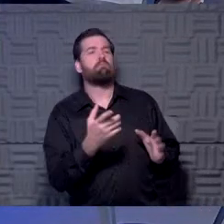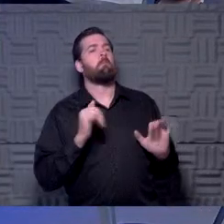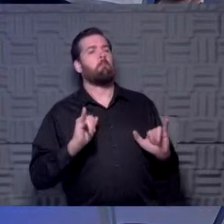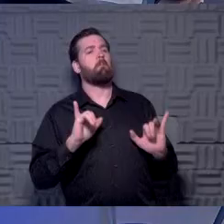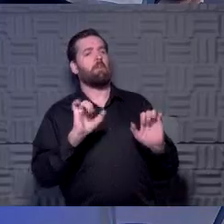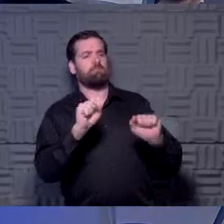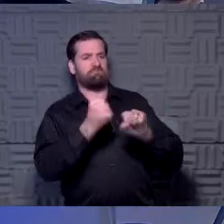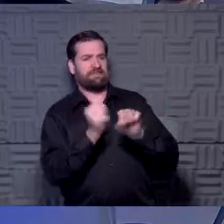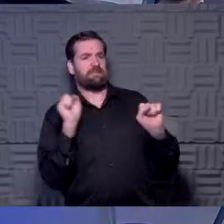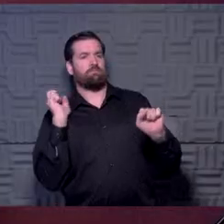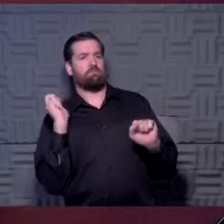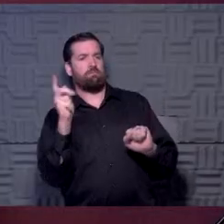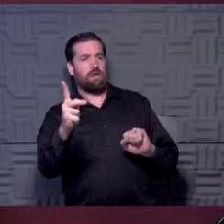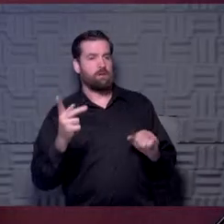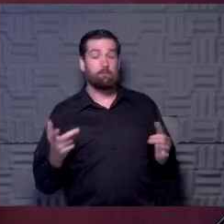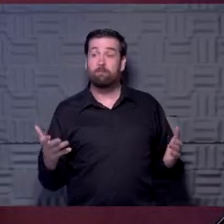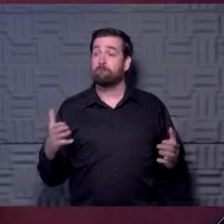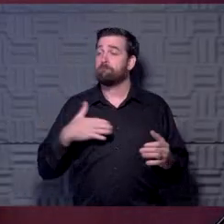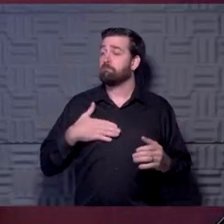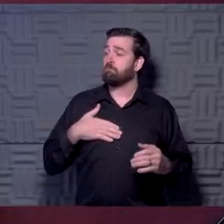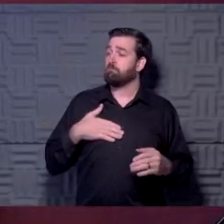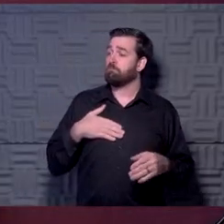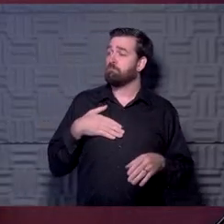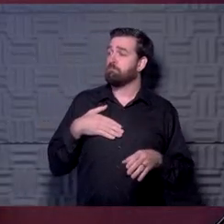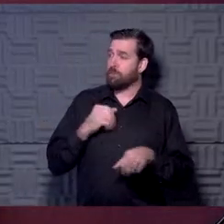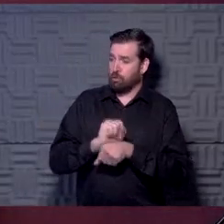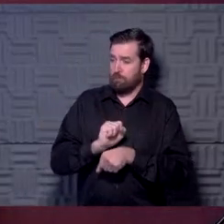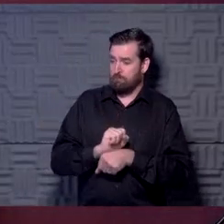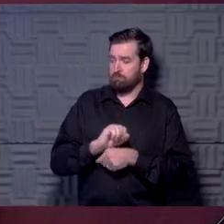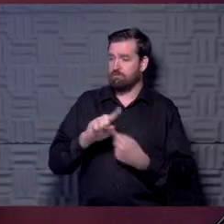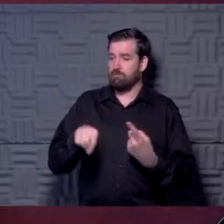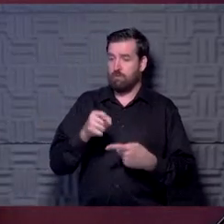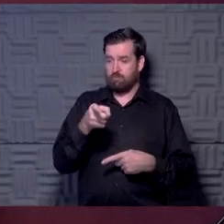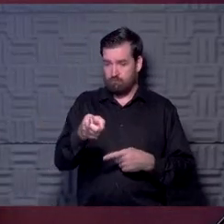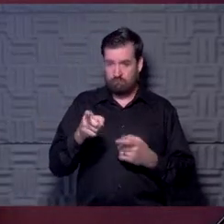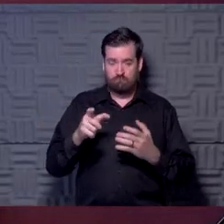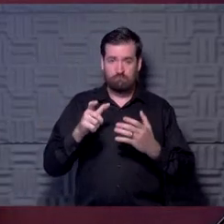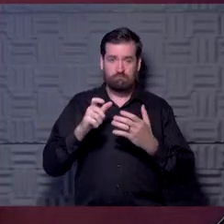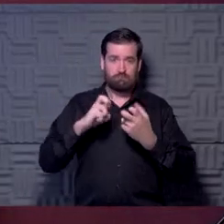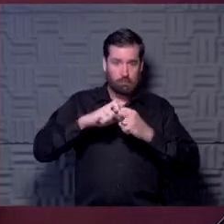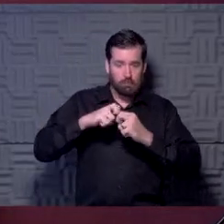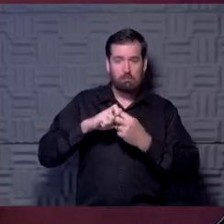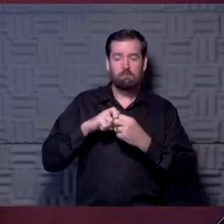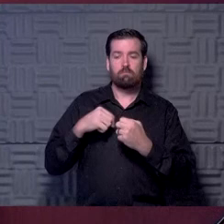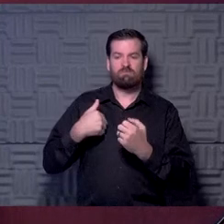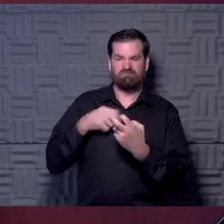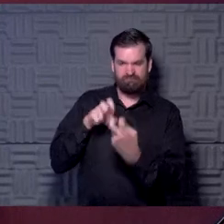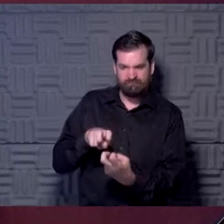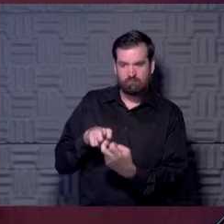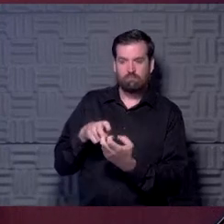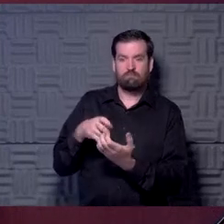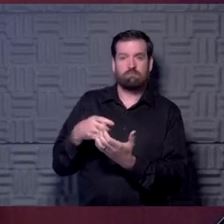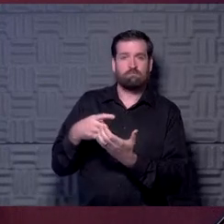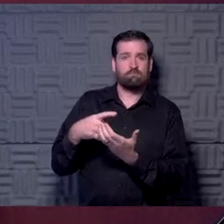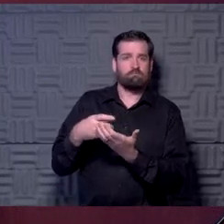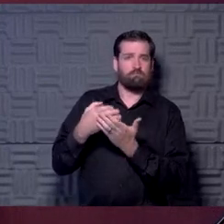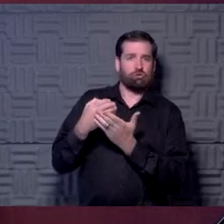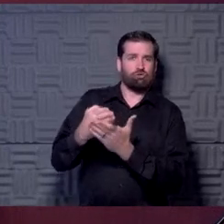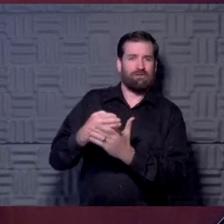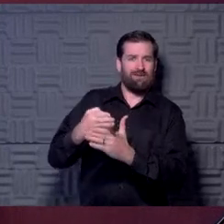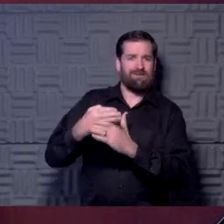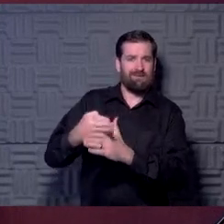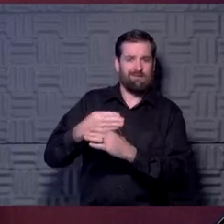safe to go back? I mean, my job is when I have an athlete with a problem, I sit down with them and we go through and it's a shared decision making